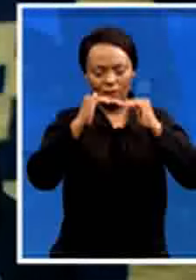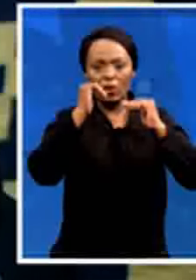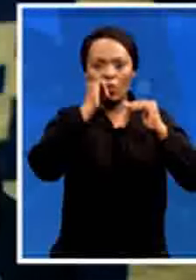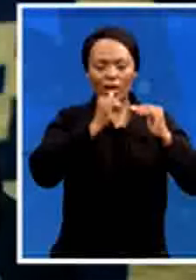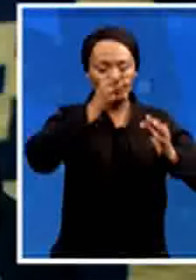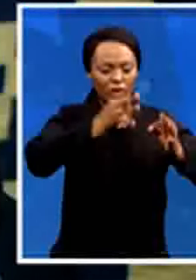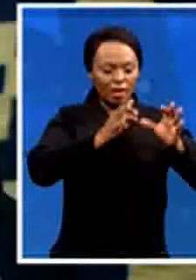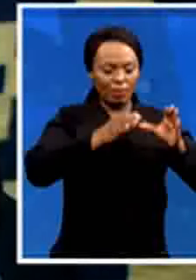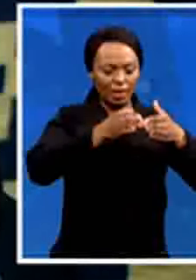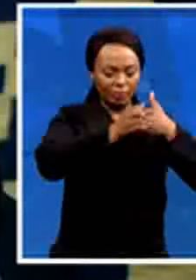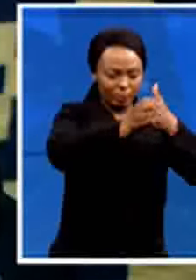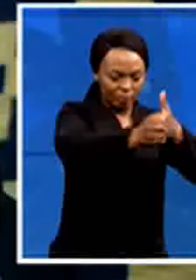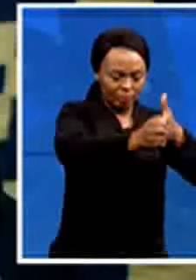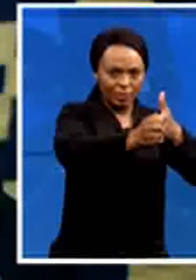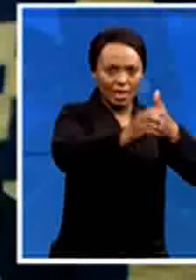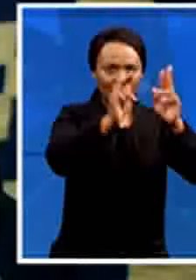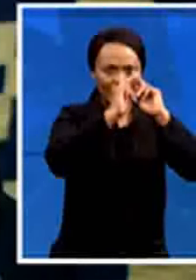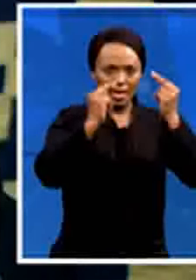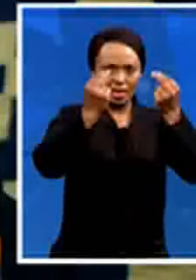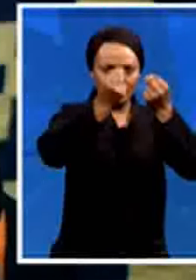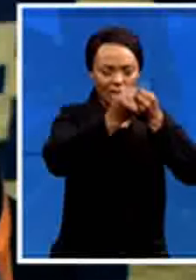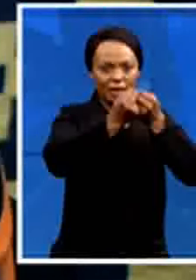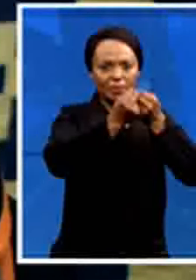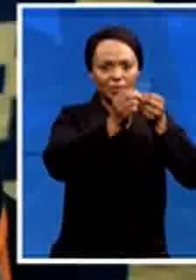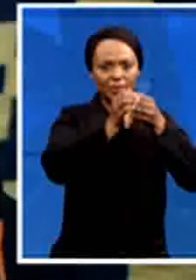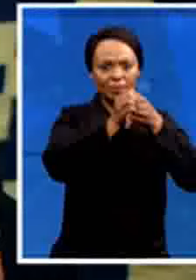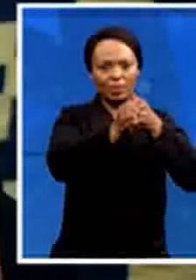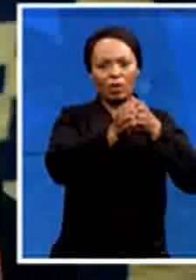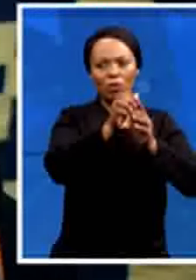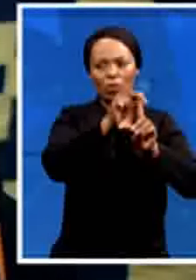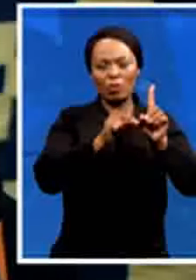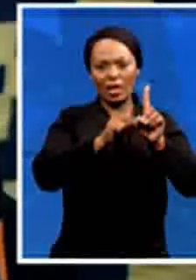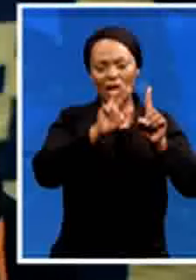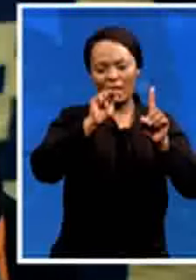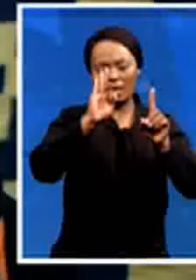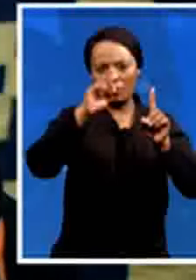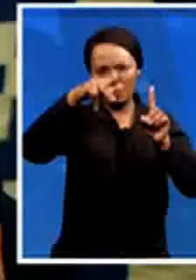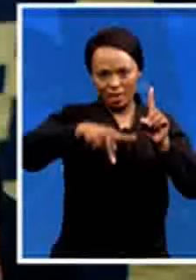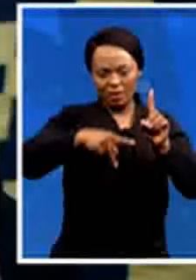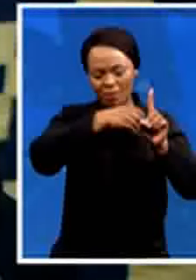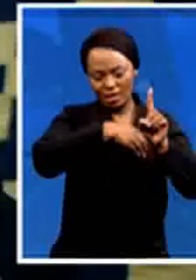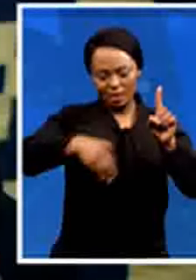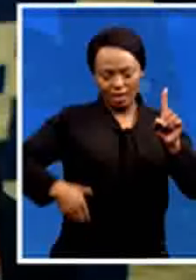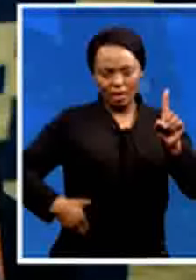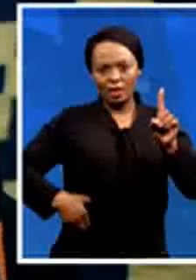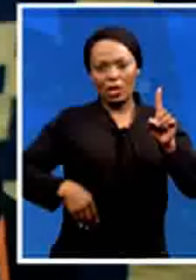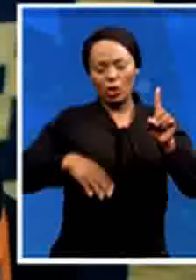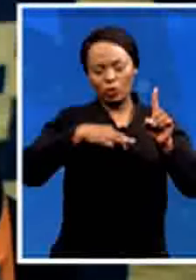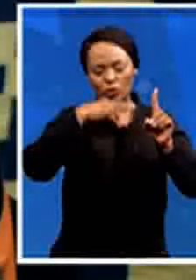fund and their soul is in peace for dear sister who passed on you've seen a zapo